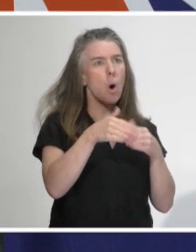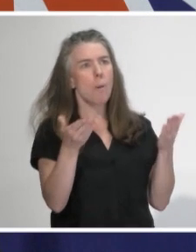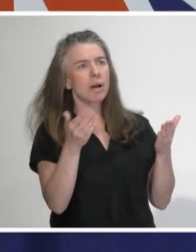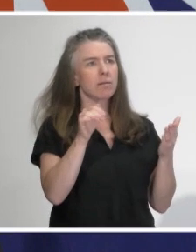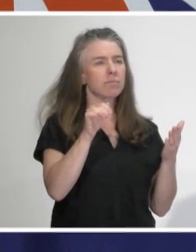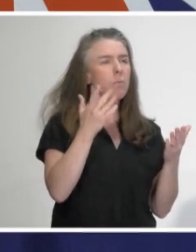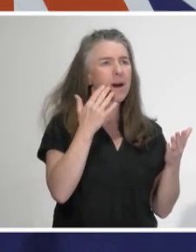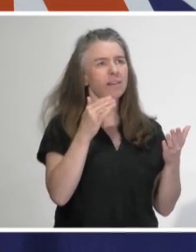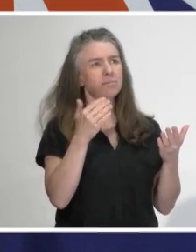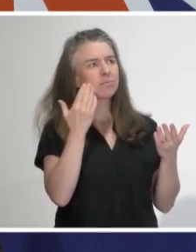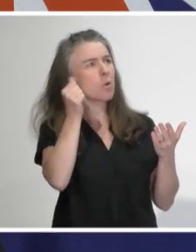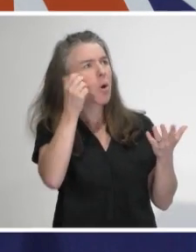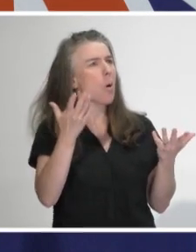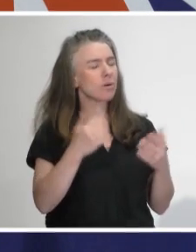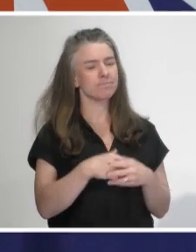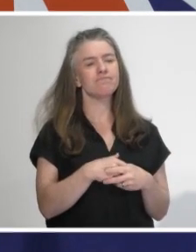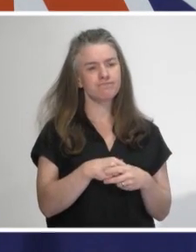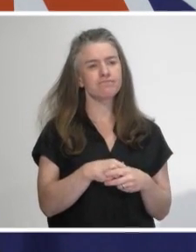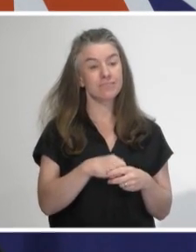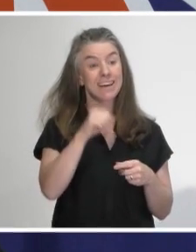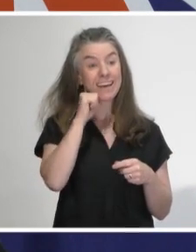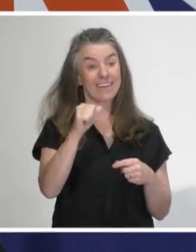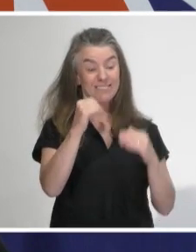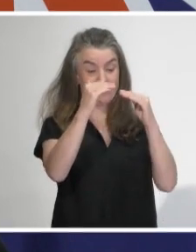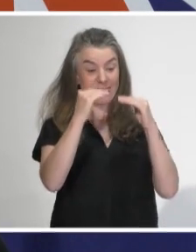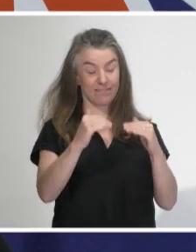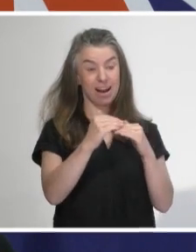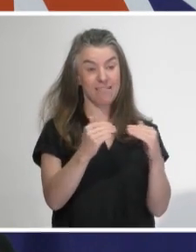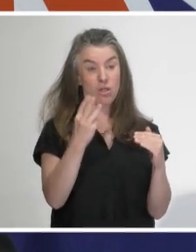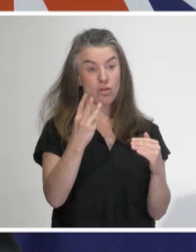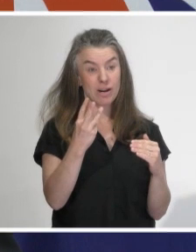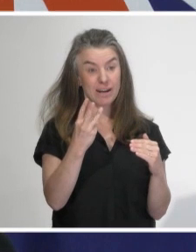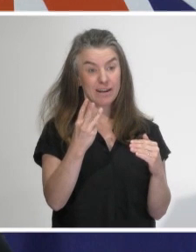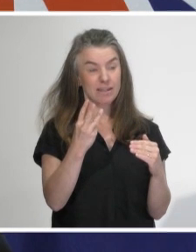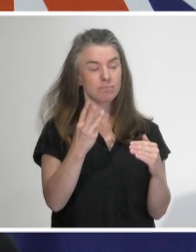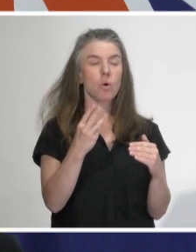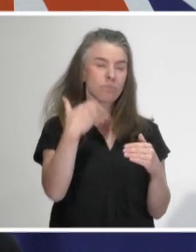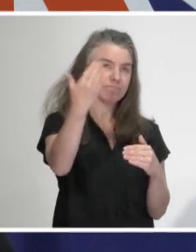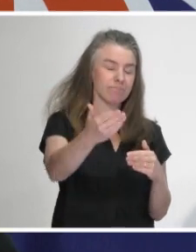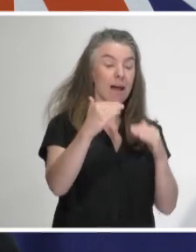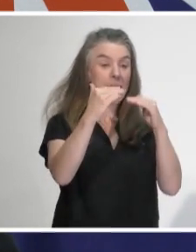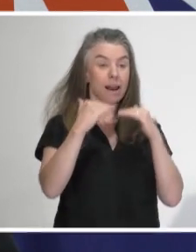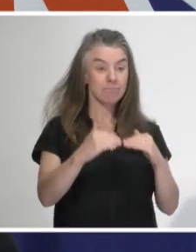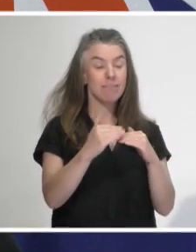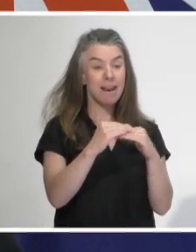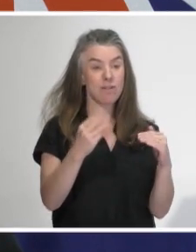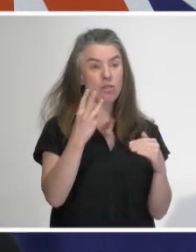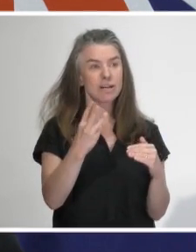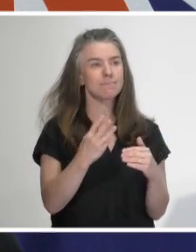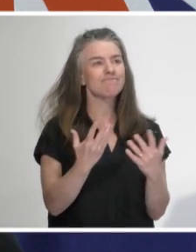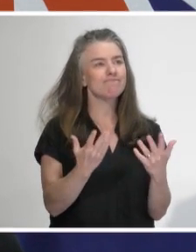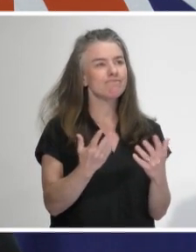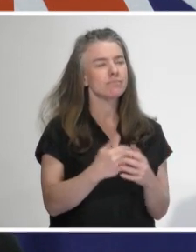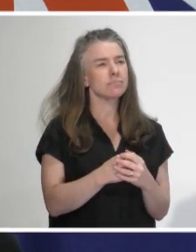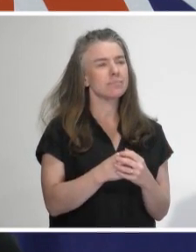advice right across government about if we were to move to alert level 3, or when we move to alert level 3, what are the sorts of